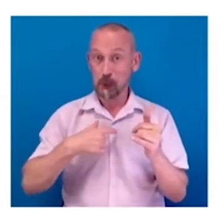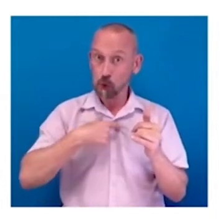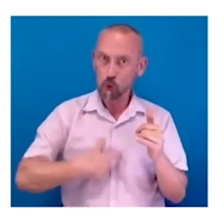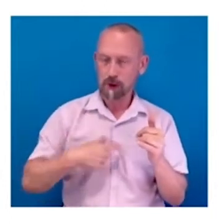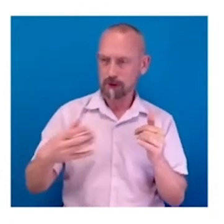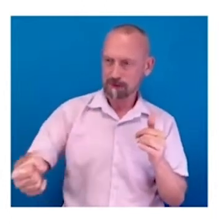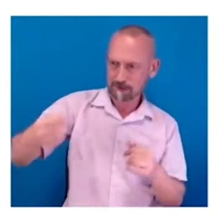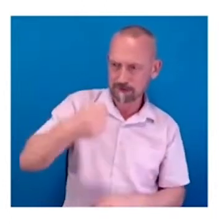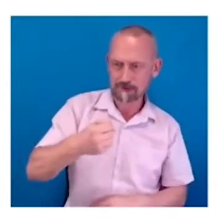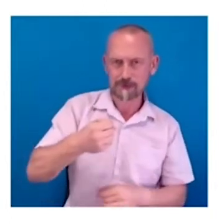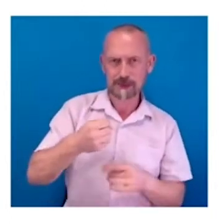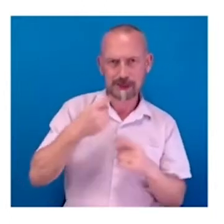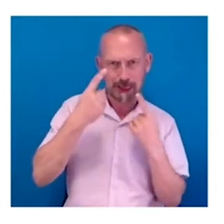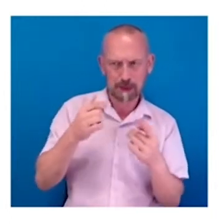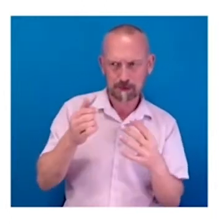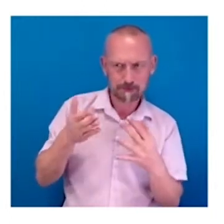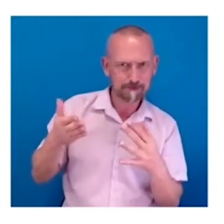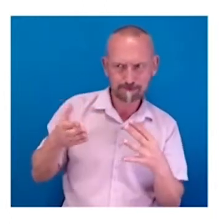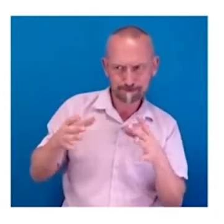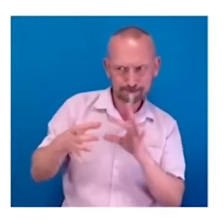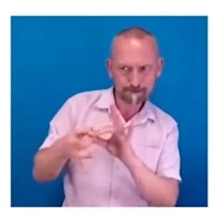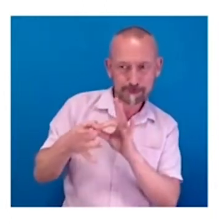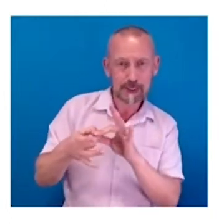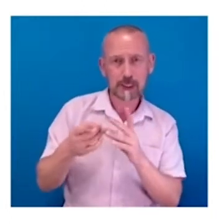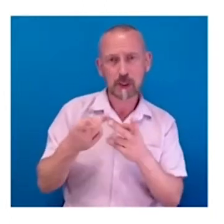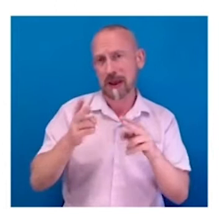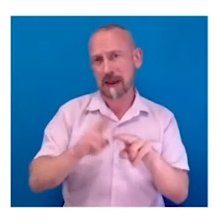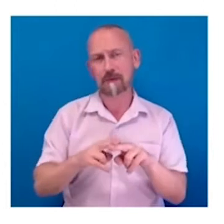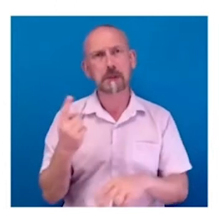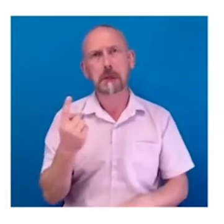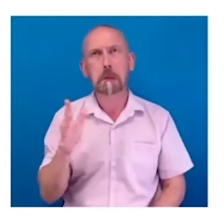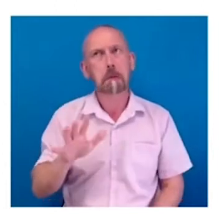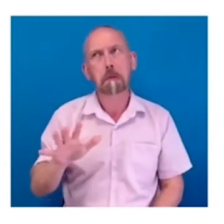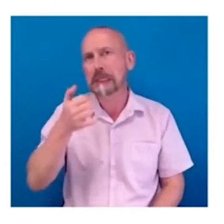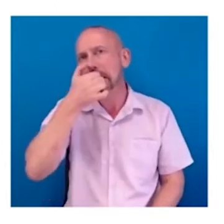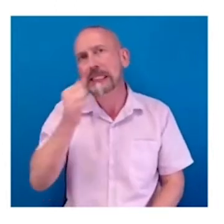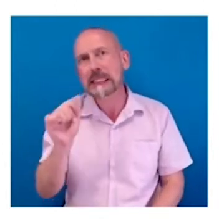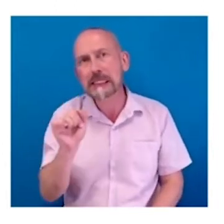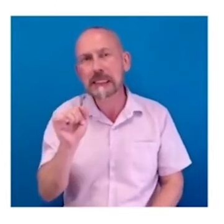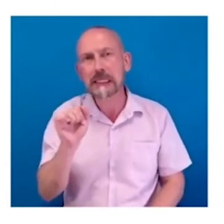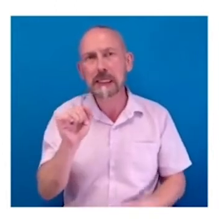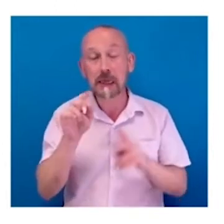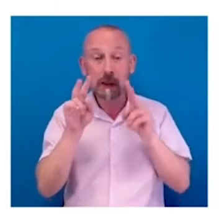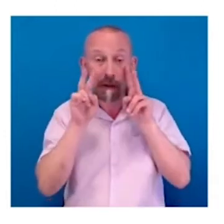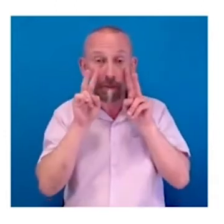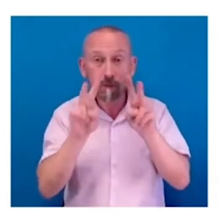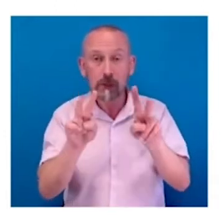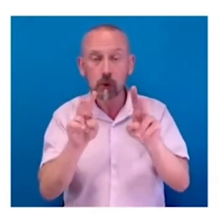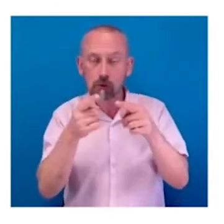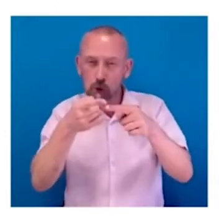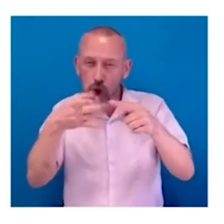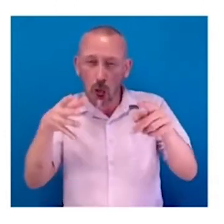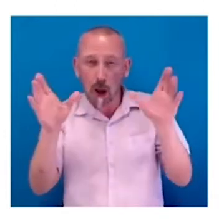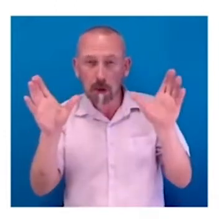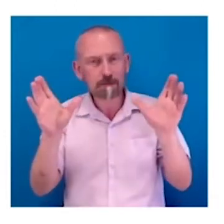example, if you are if you are a 60 year old person, your visual acuity is only, is only about 20%